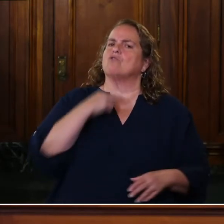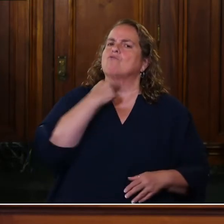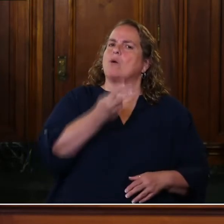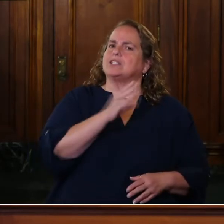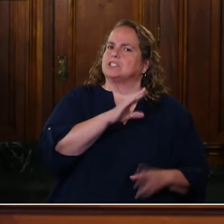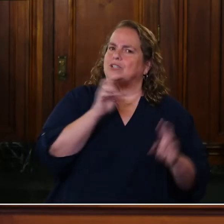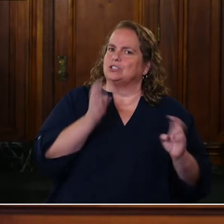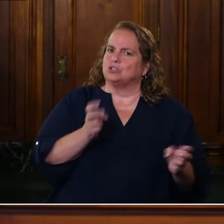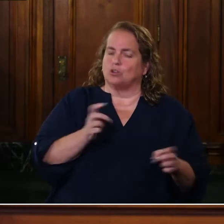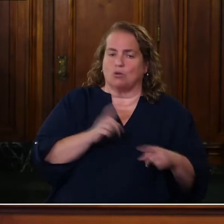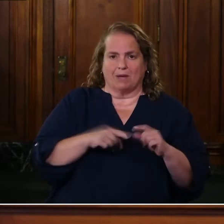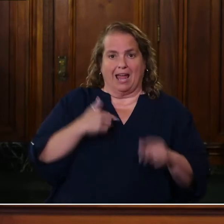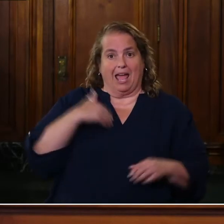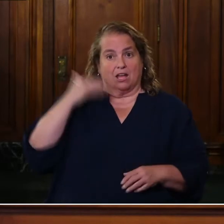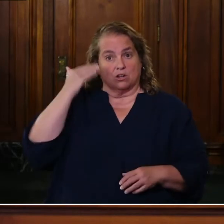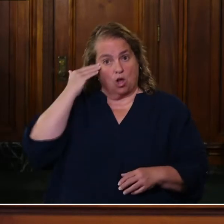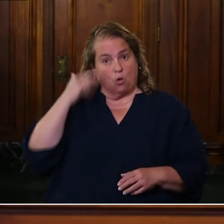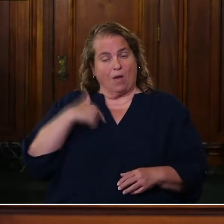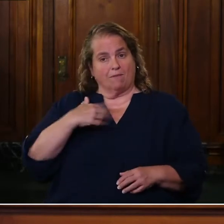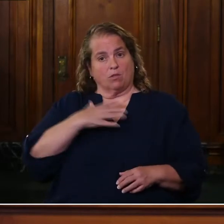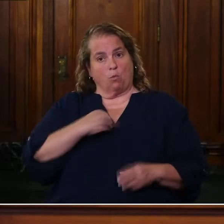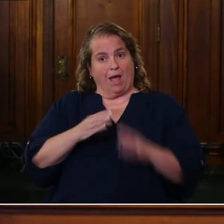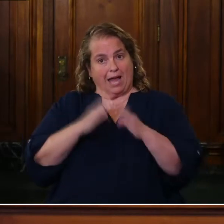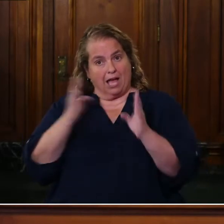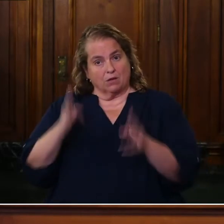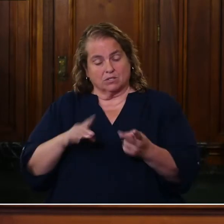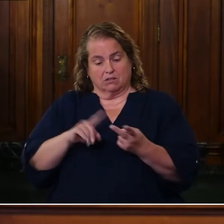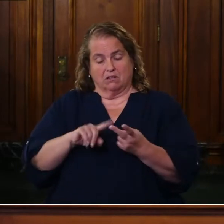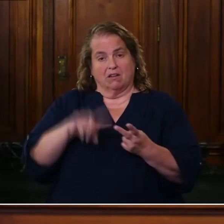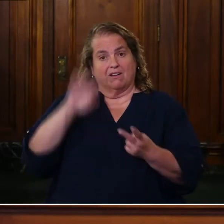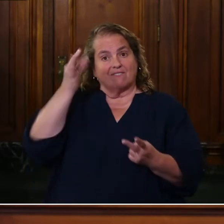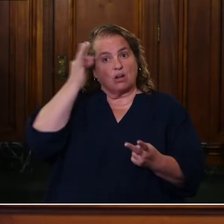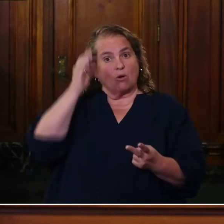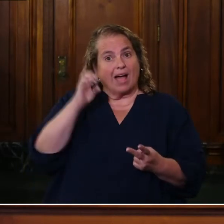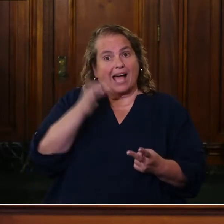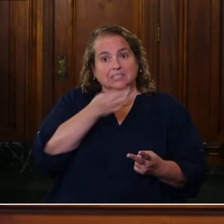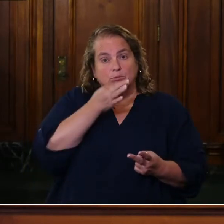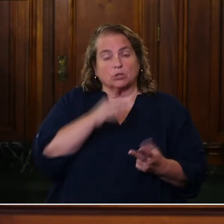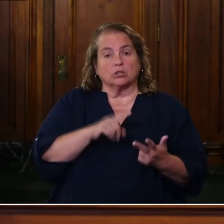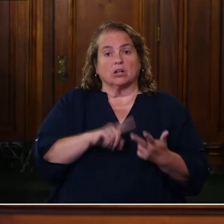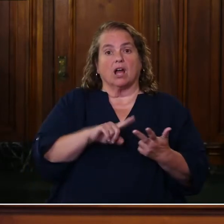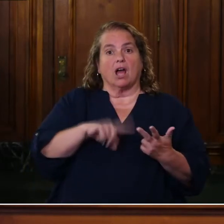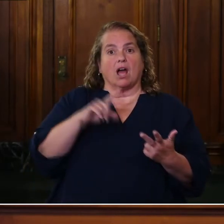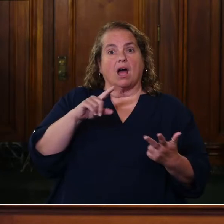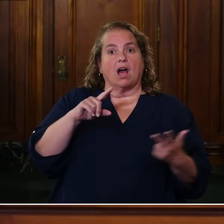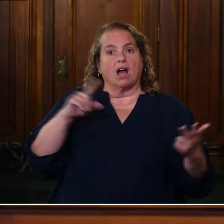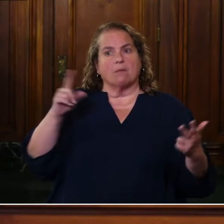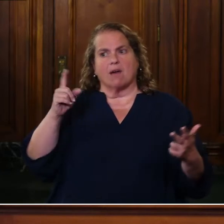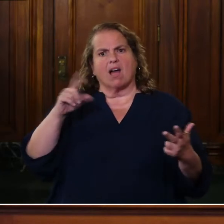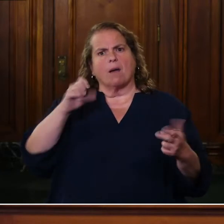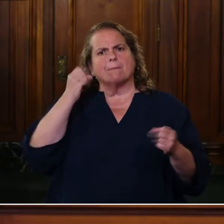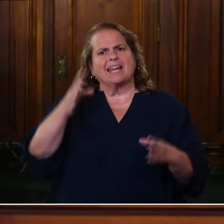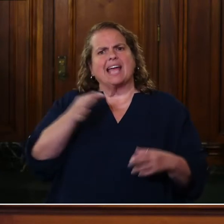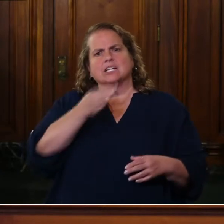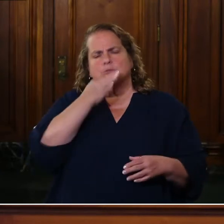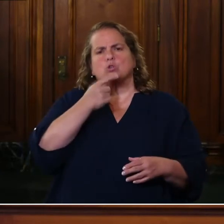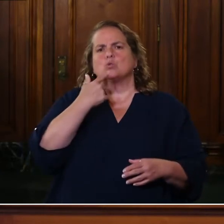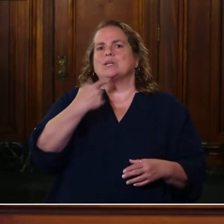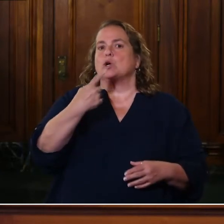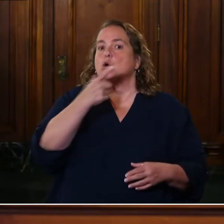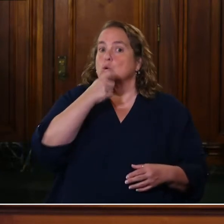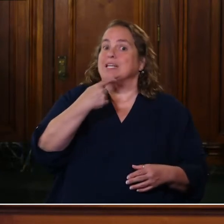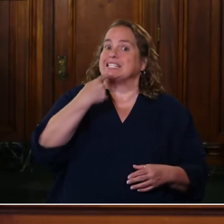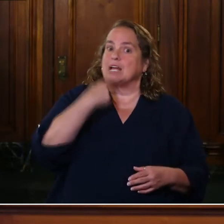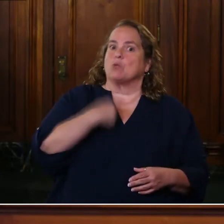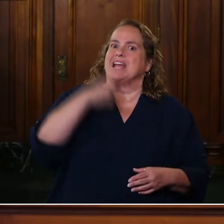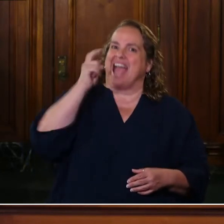the White House. We have federal health experts. Um, you have the governor's office. have state health experts that all say that we've got to do contact tracing. Every single